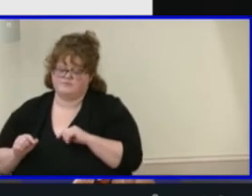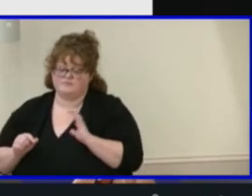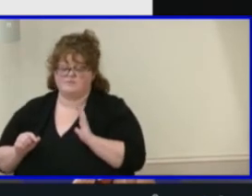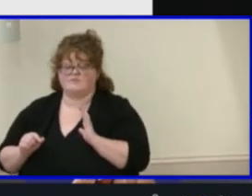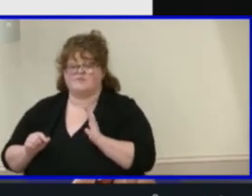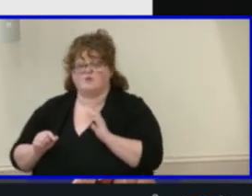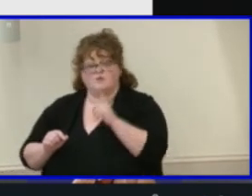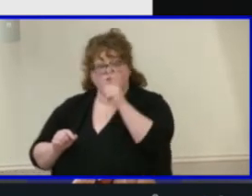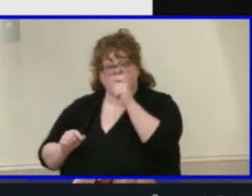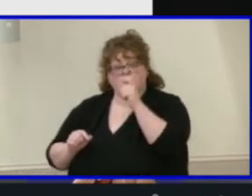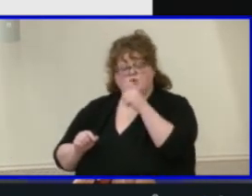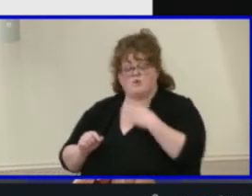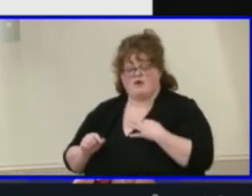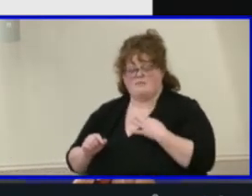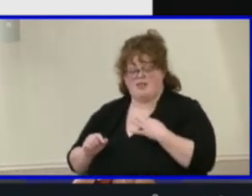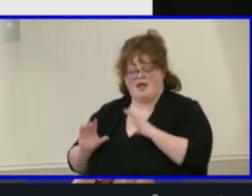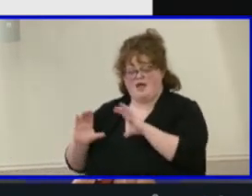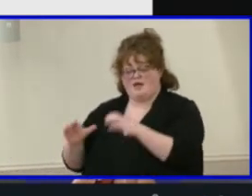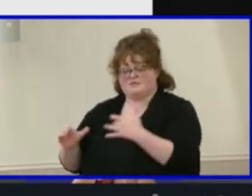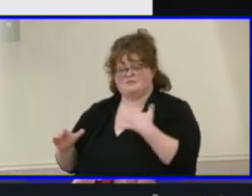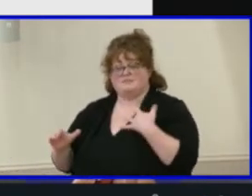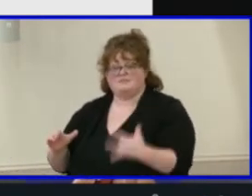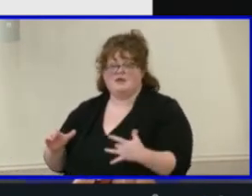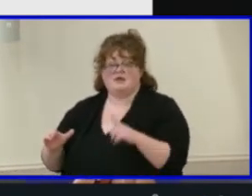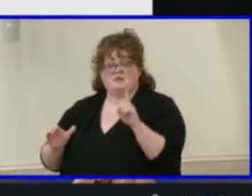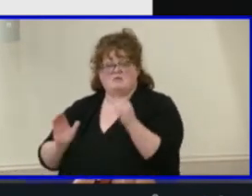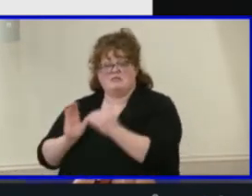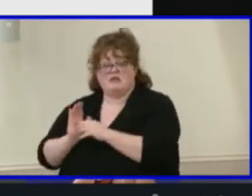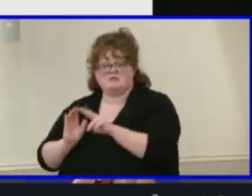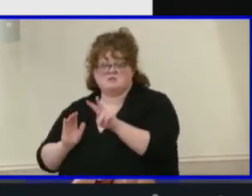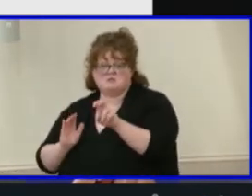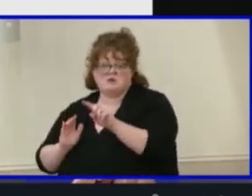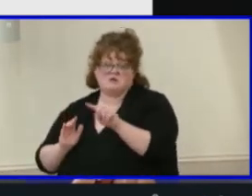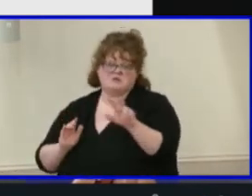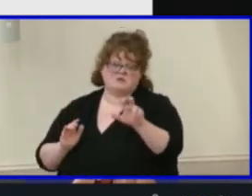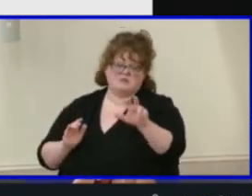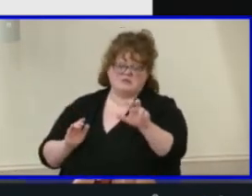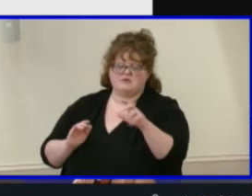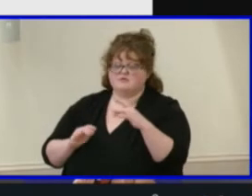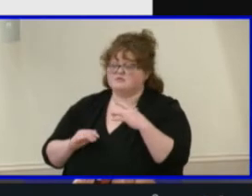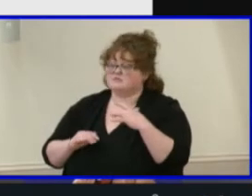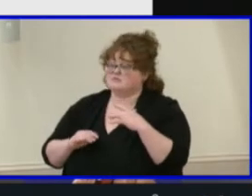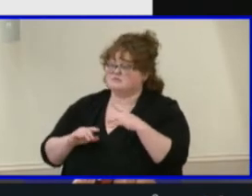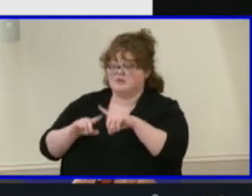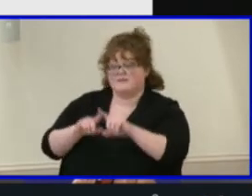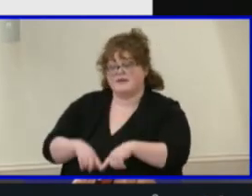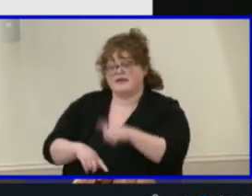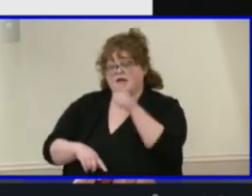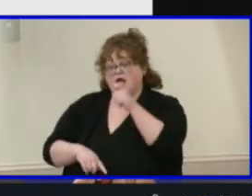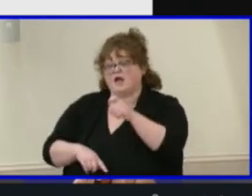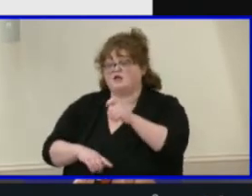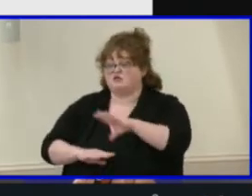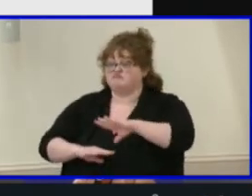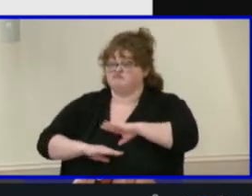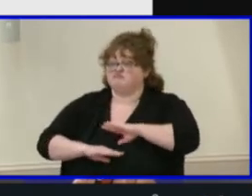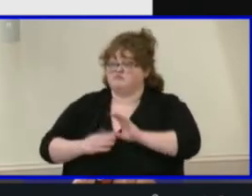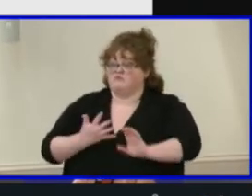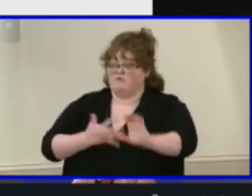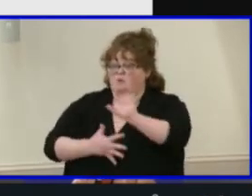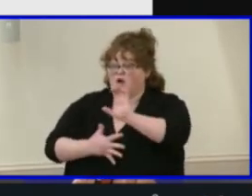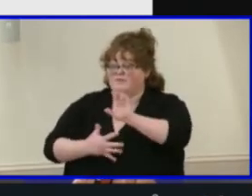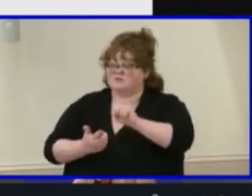from 1,200 to 1,300 or more students based on the number that meet the application eligibility requirements.